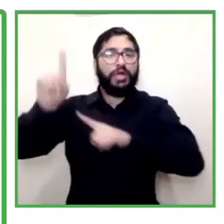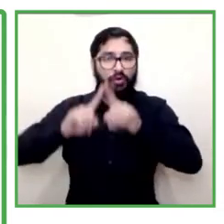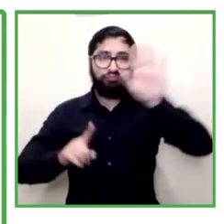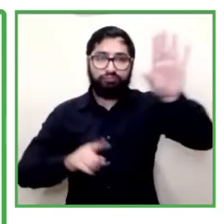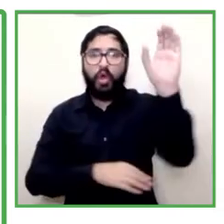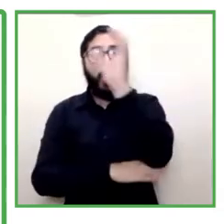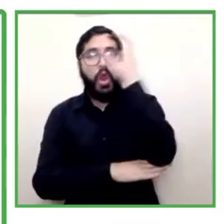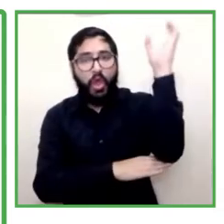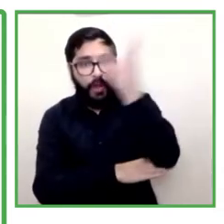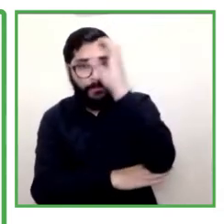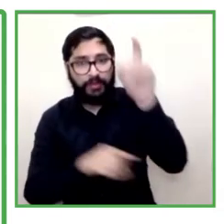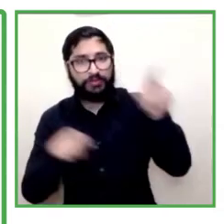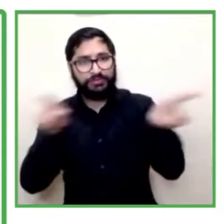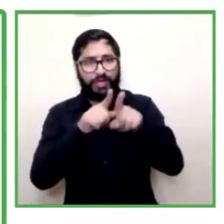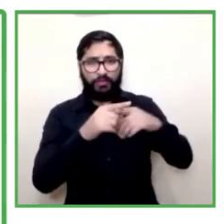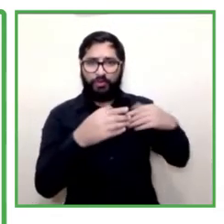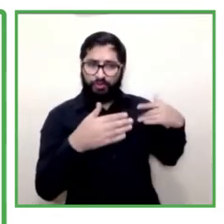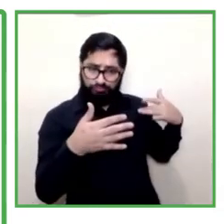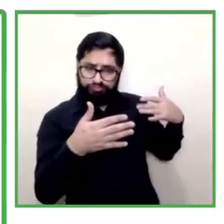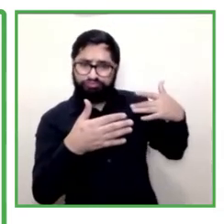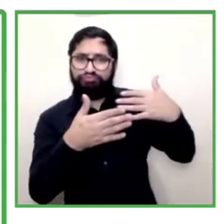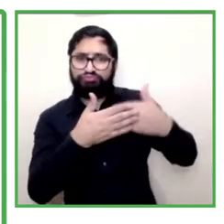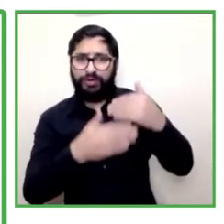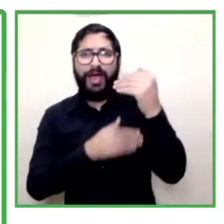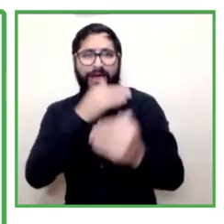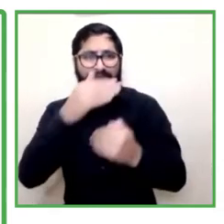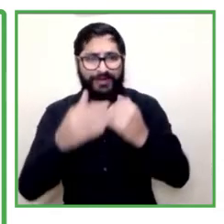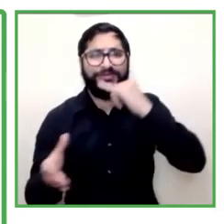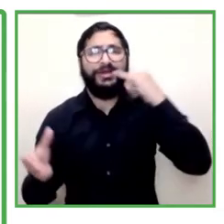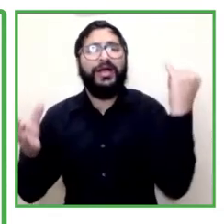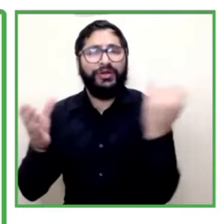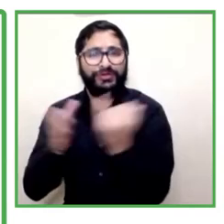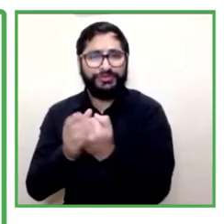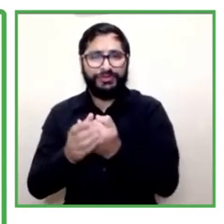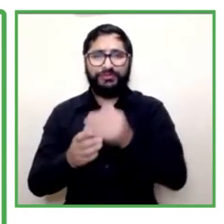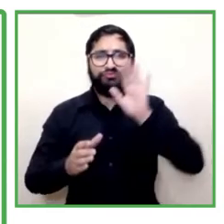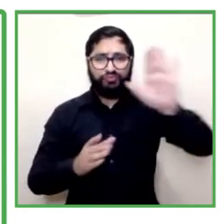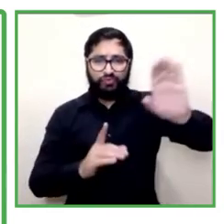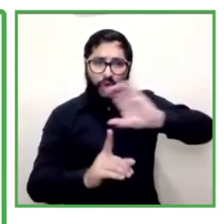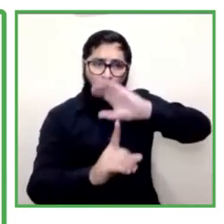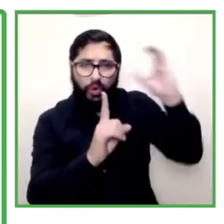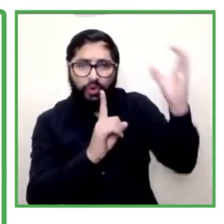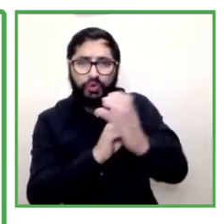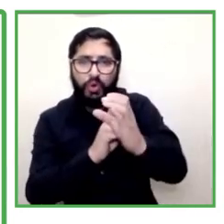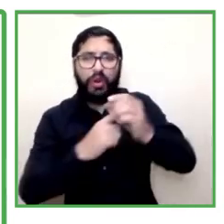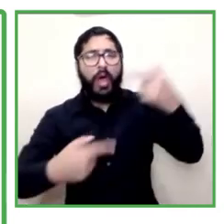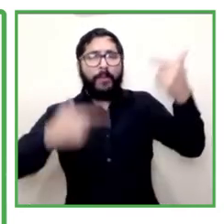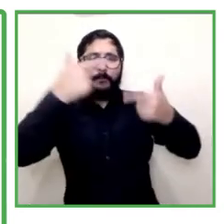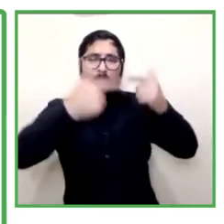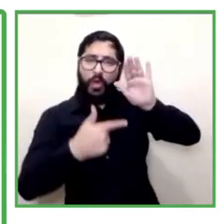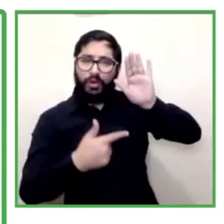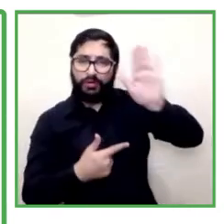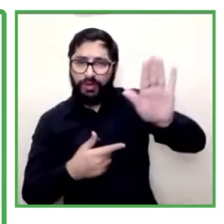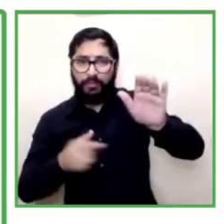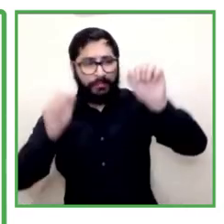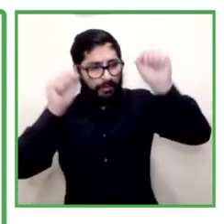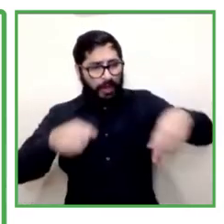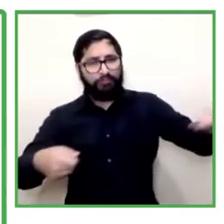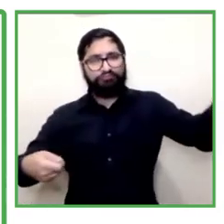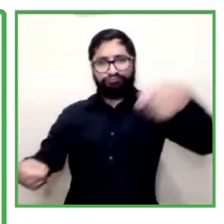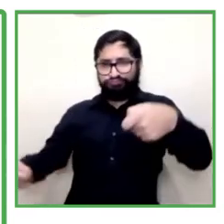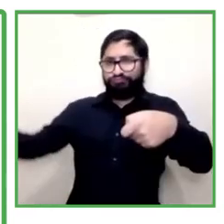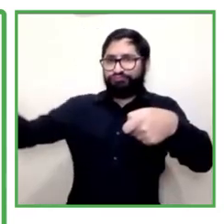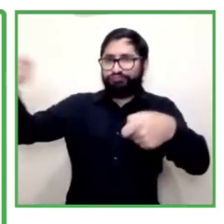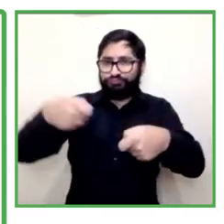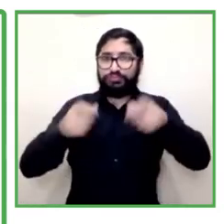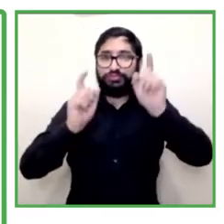we've progressed to the access of this to all people this policy and its contributions have also generated